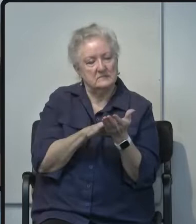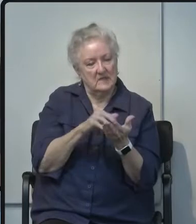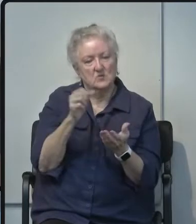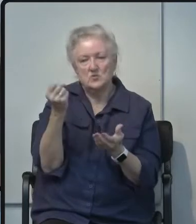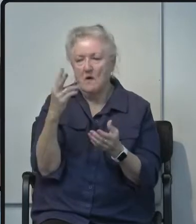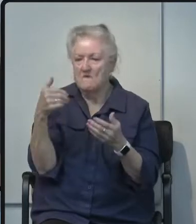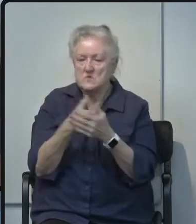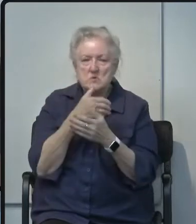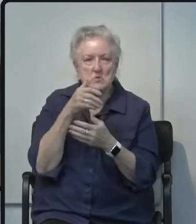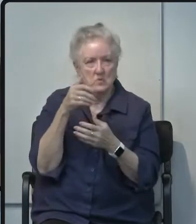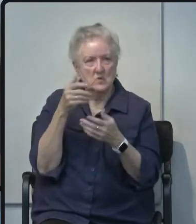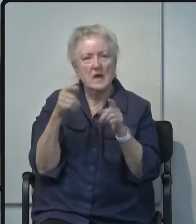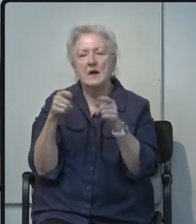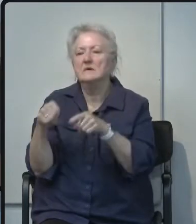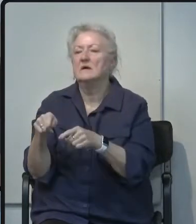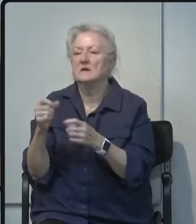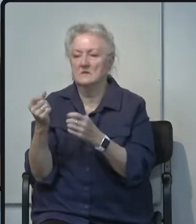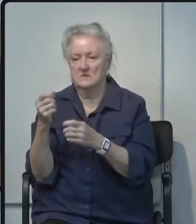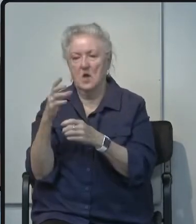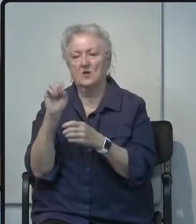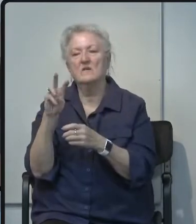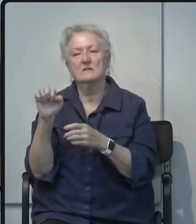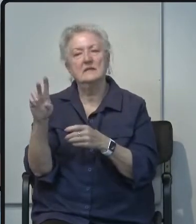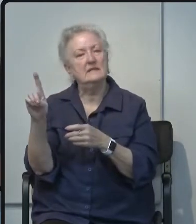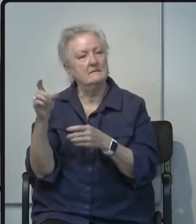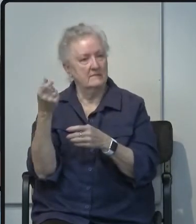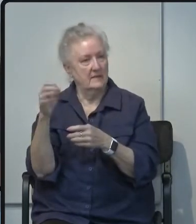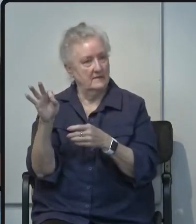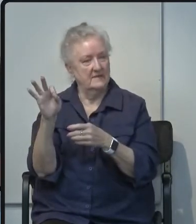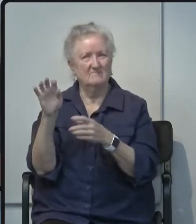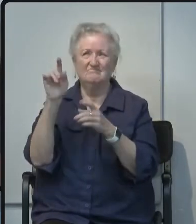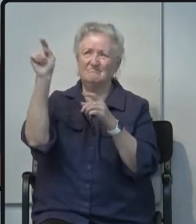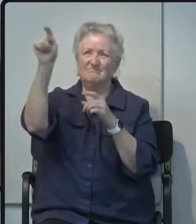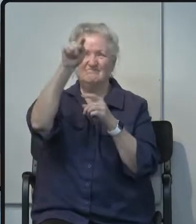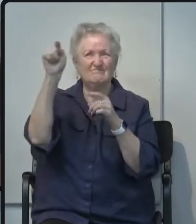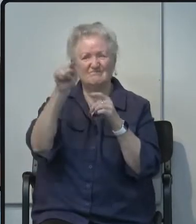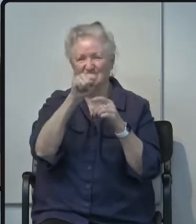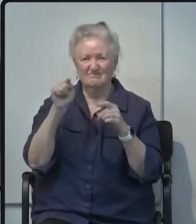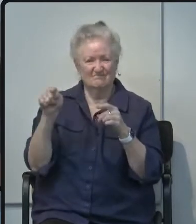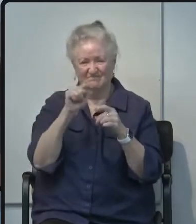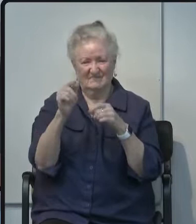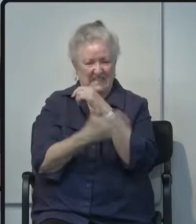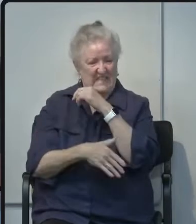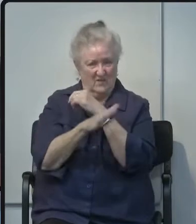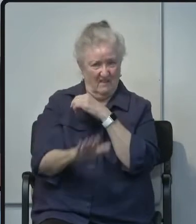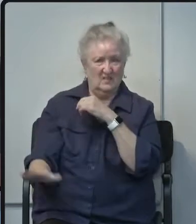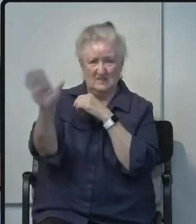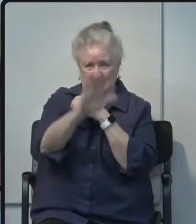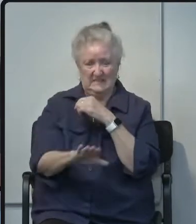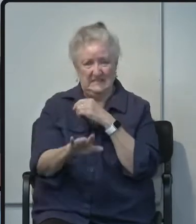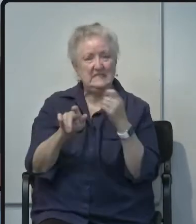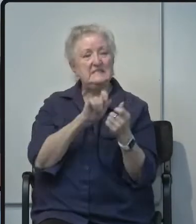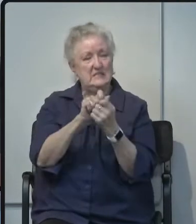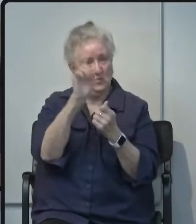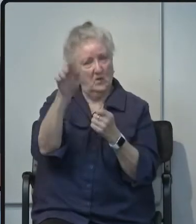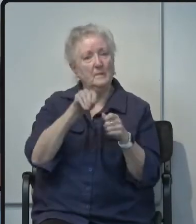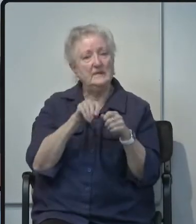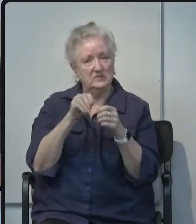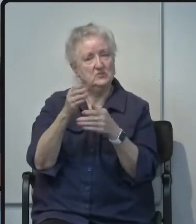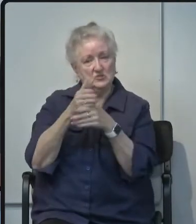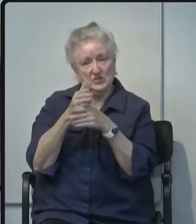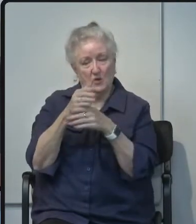these cases are in various cities and areas in our county and the details will be shared on our website